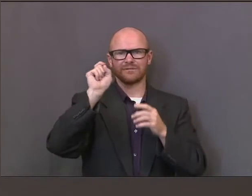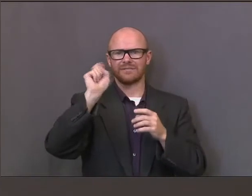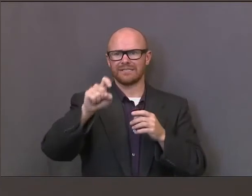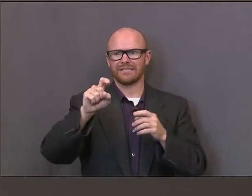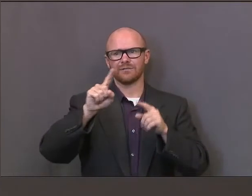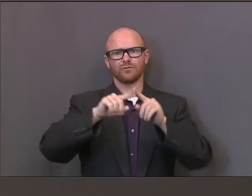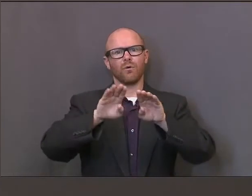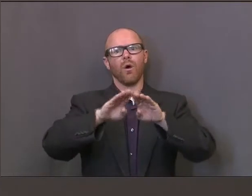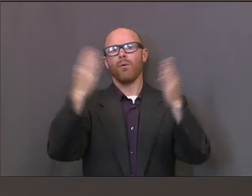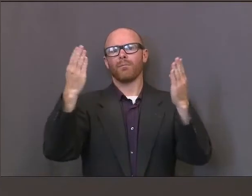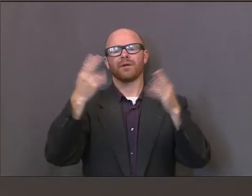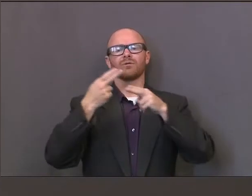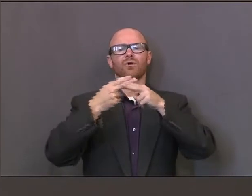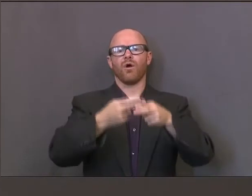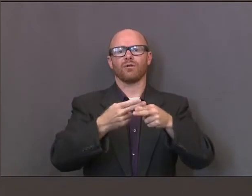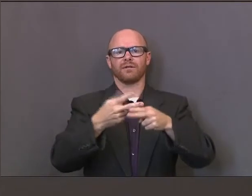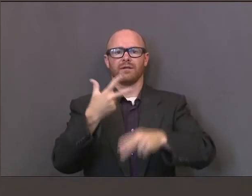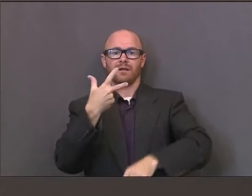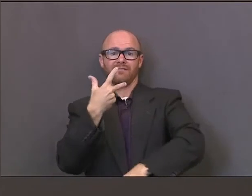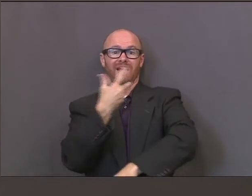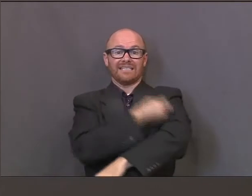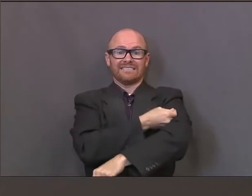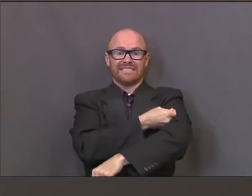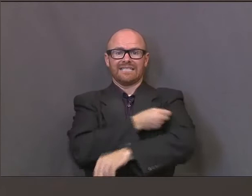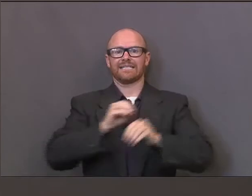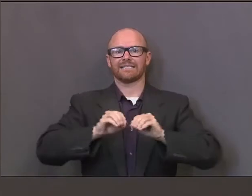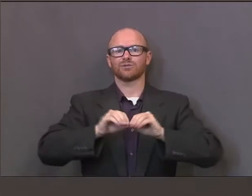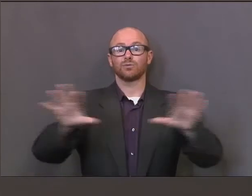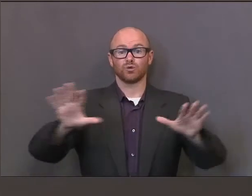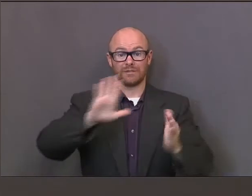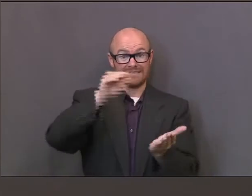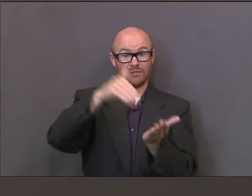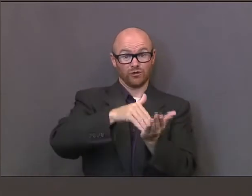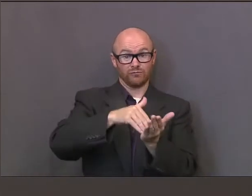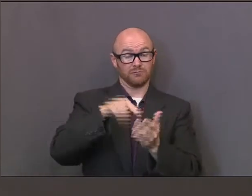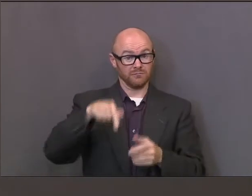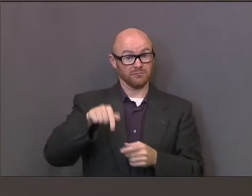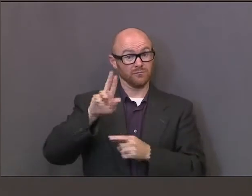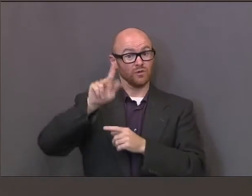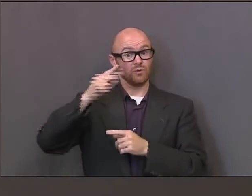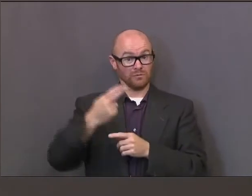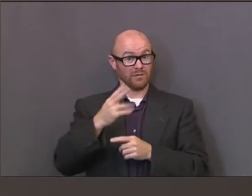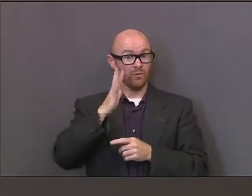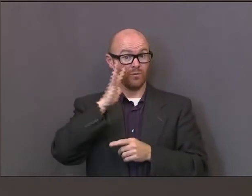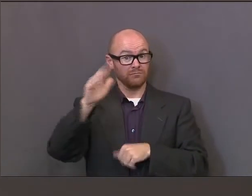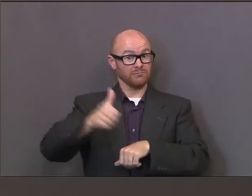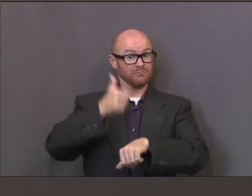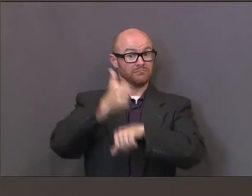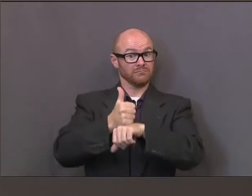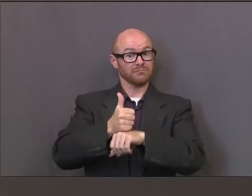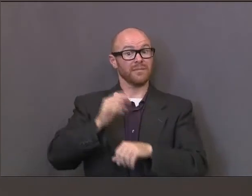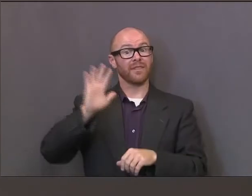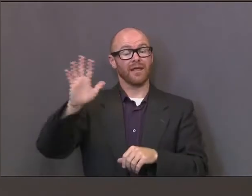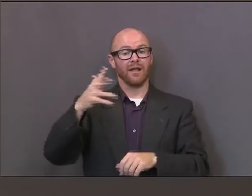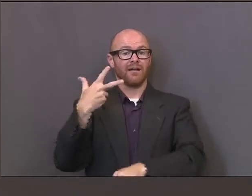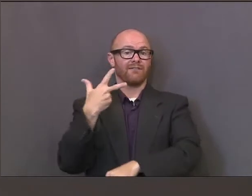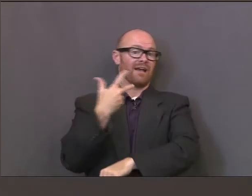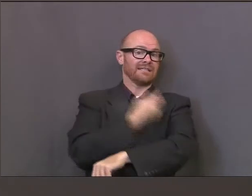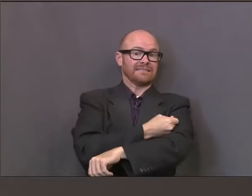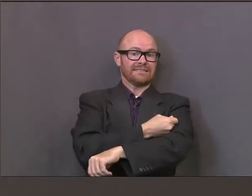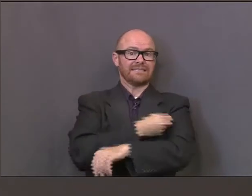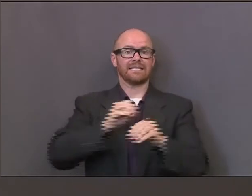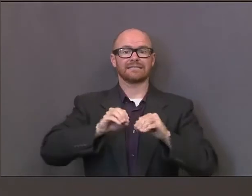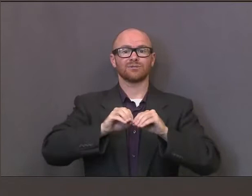distribution centers by November 1st. I was wondering if Utah is planning to expedite its licensing and permitting processes,